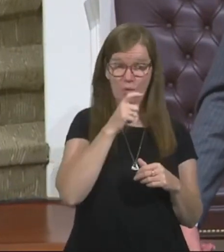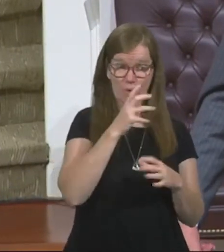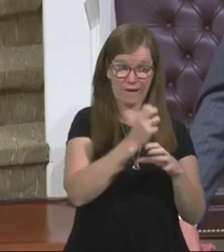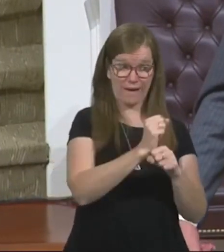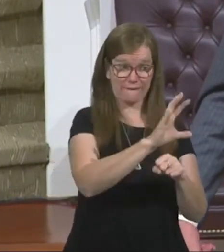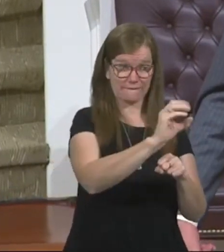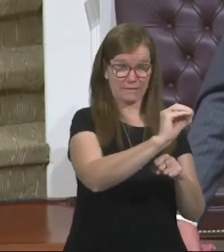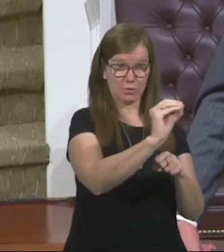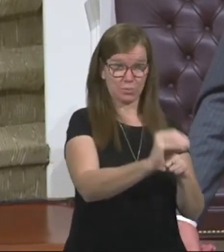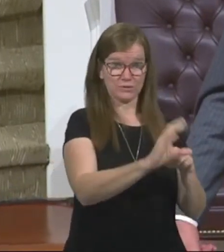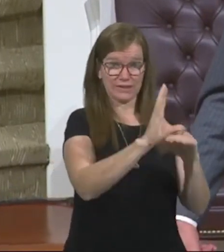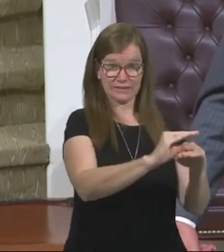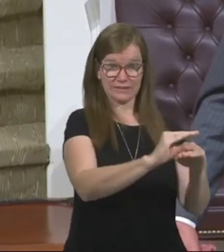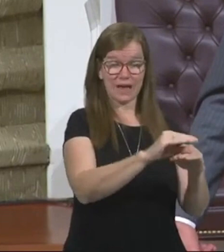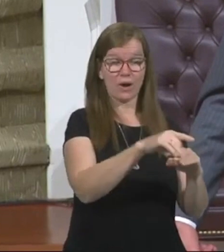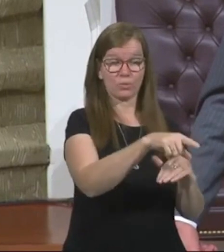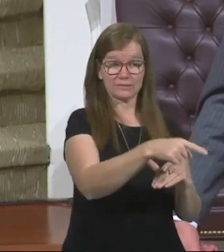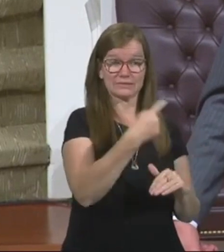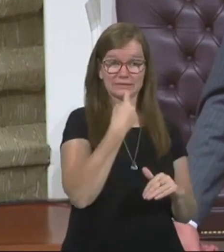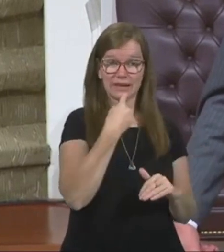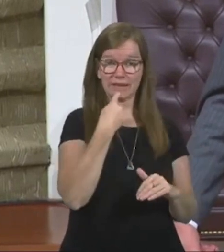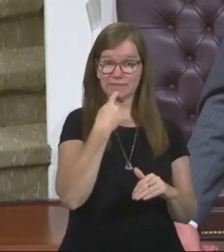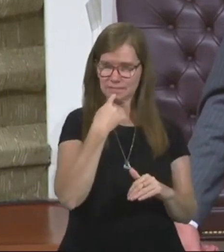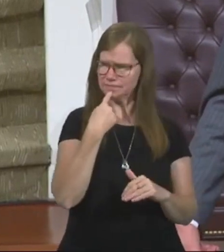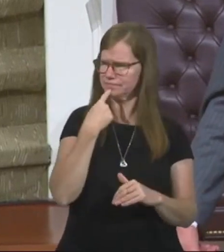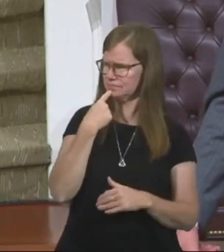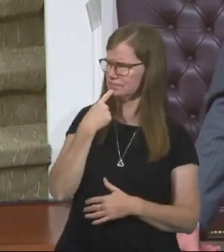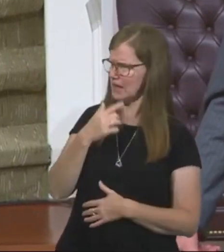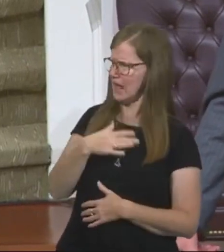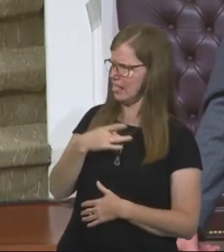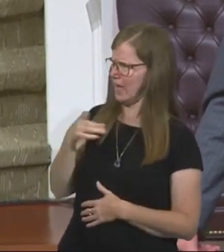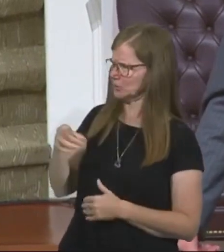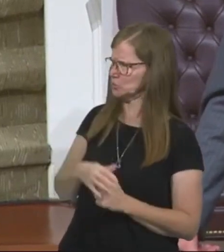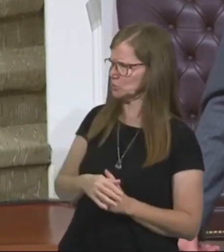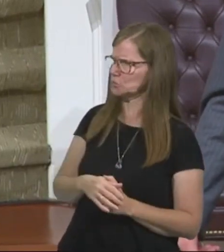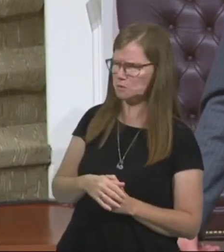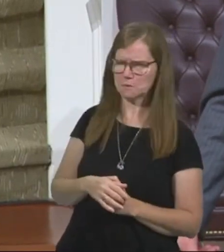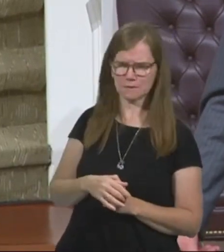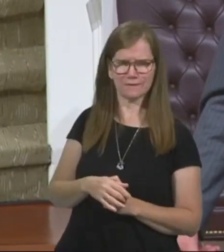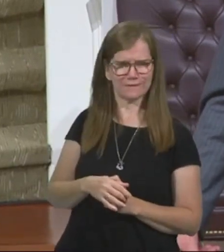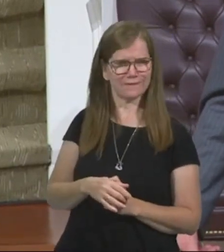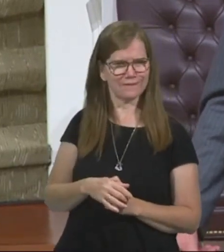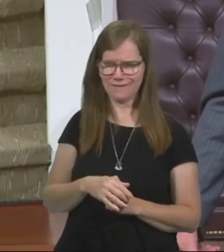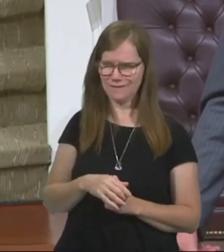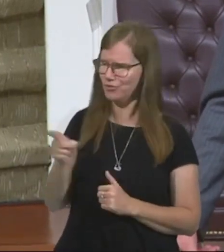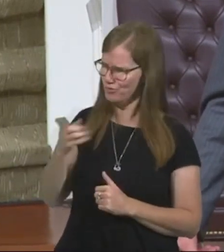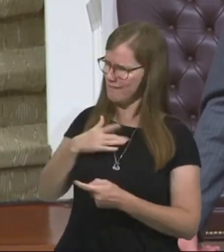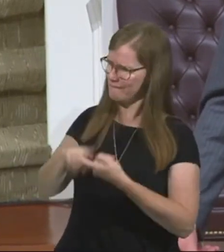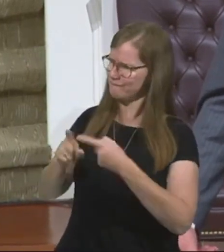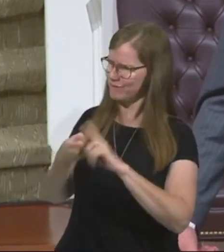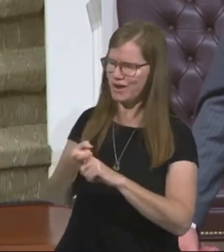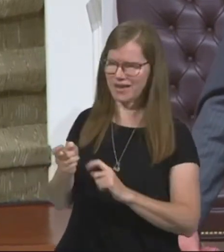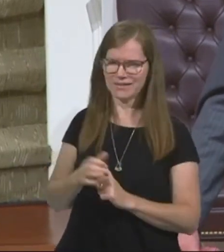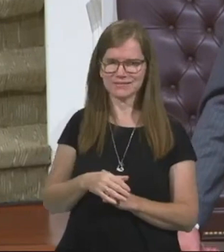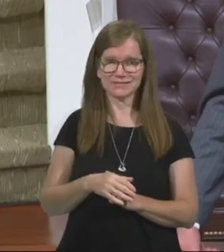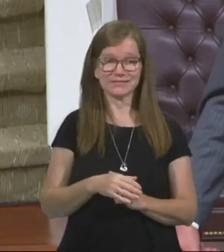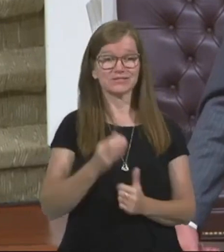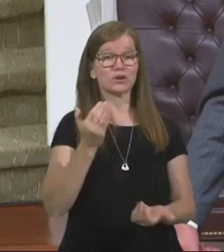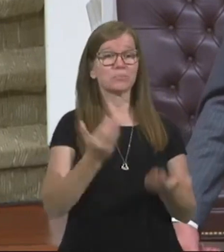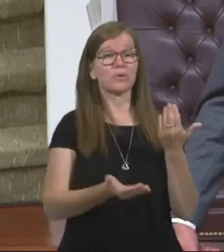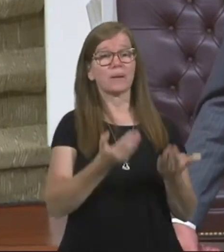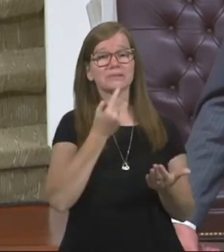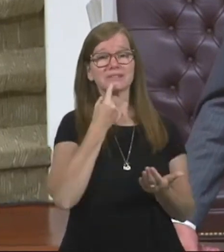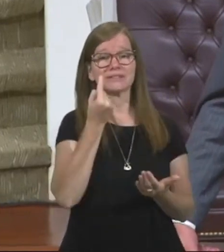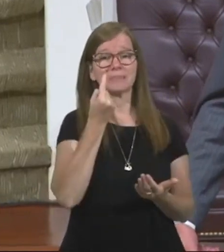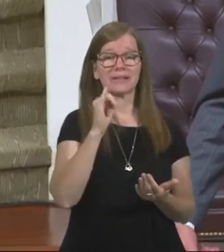50% discount, that discount, he said, I like you, man. So you're my friend. He probably said